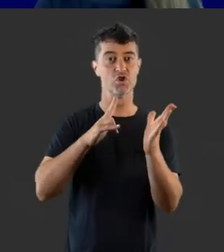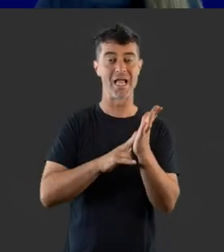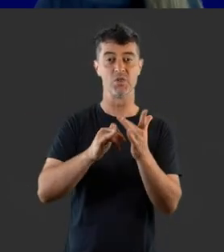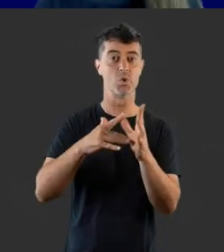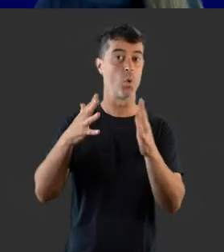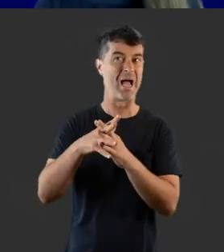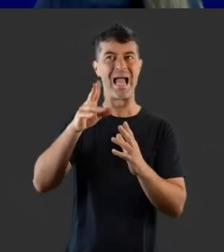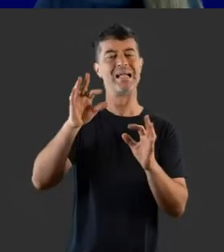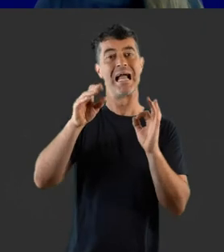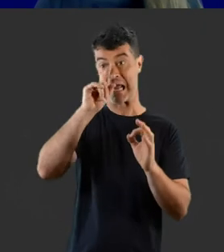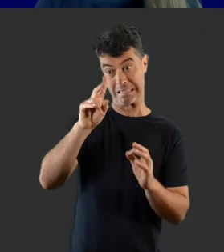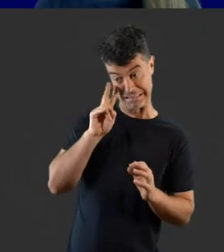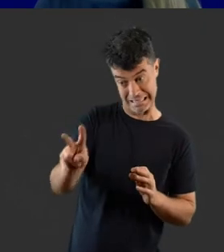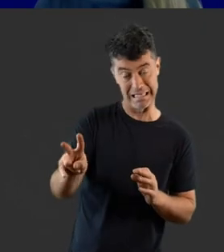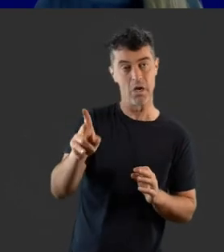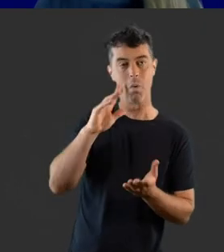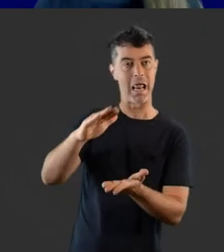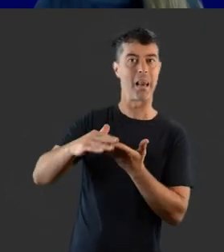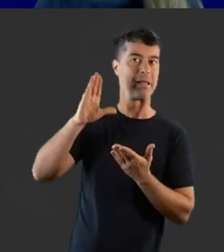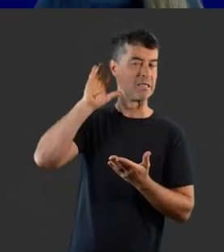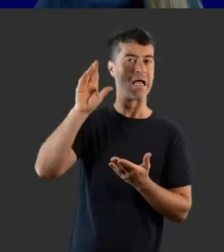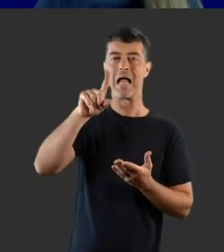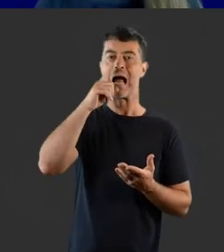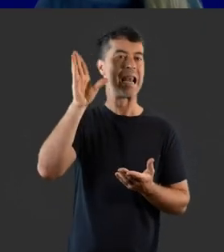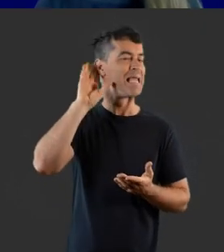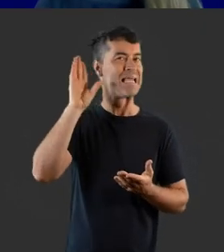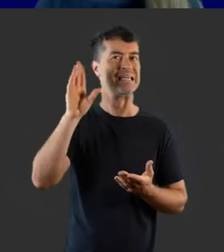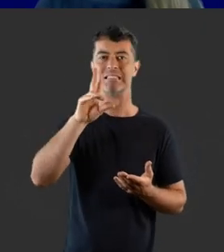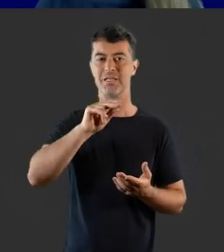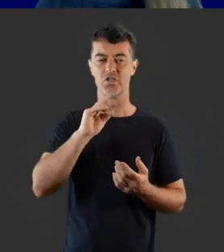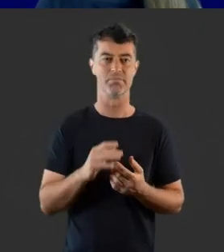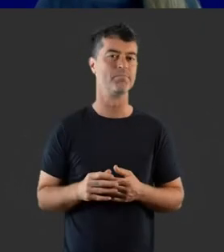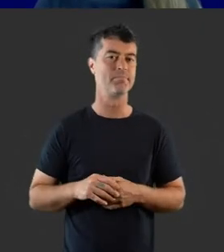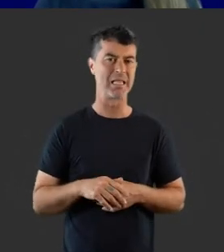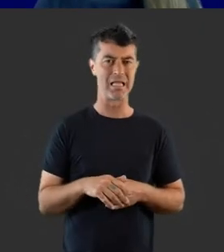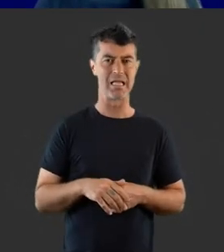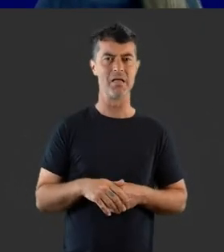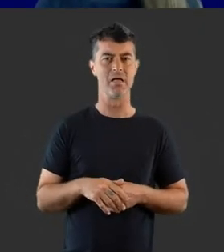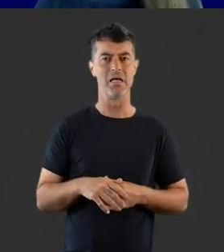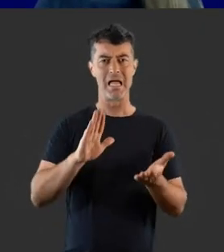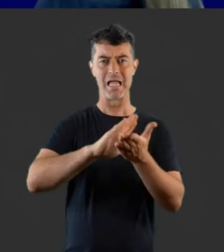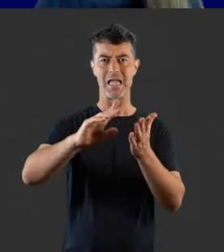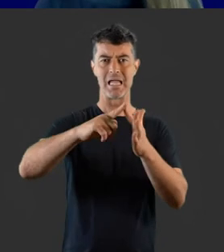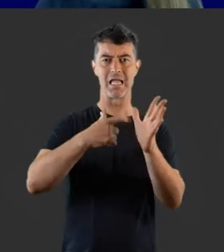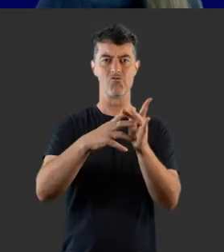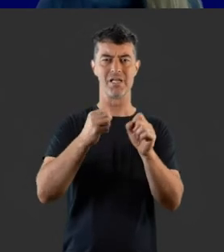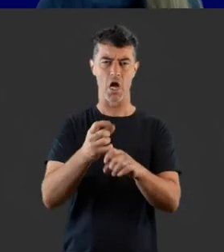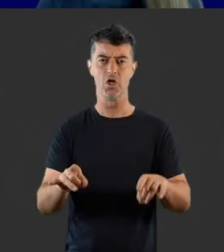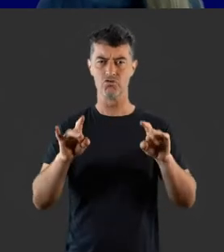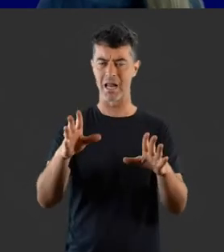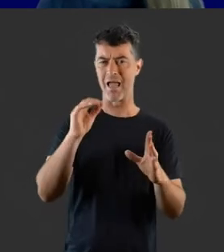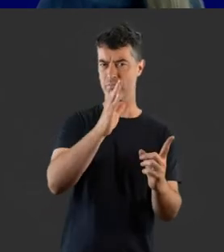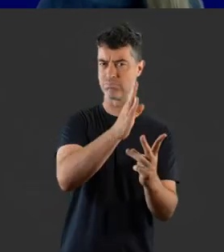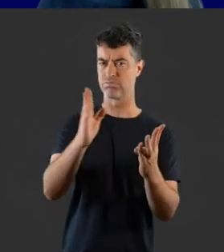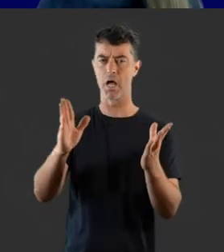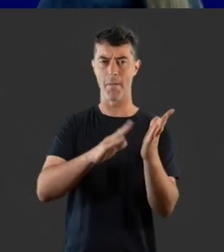things can be seen. They cannot hear speech. Hearing Australia currently subscribes to the following levels